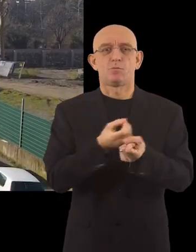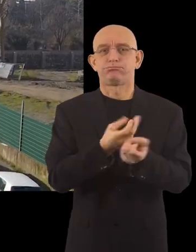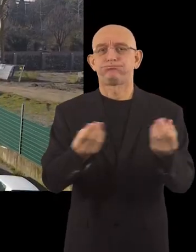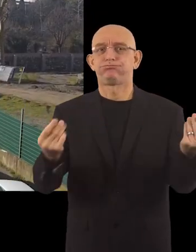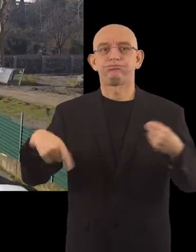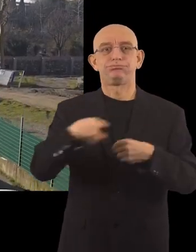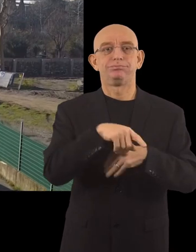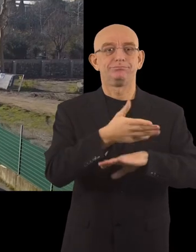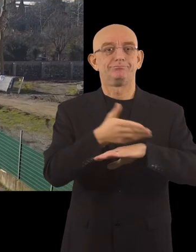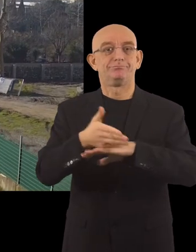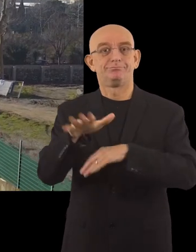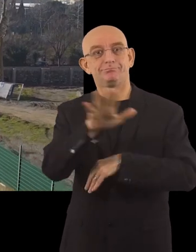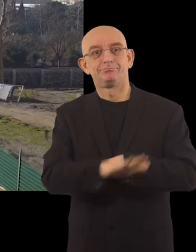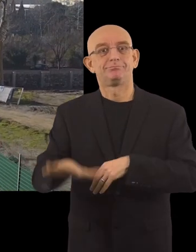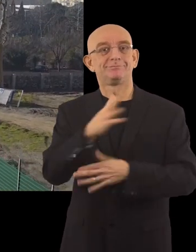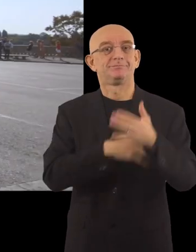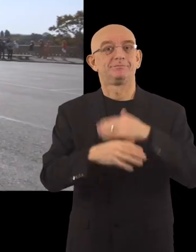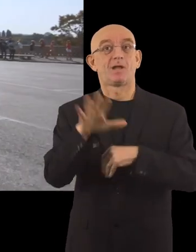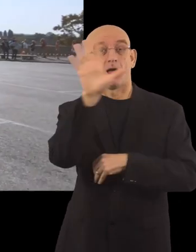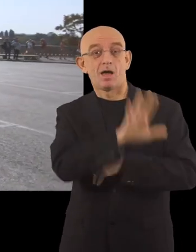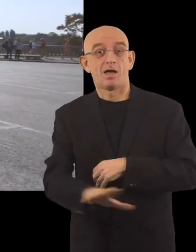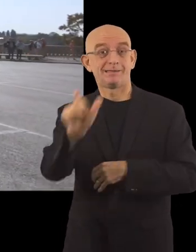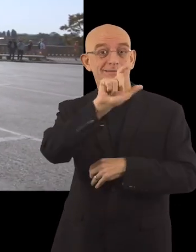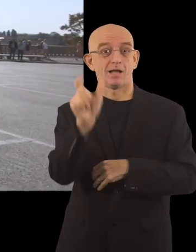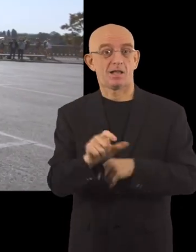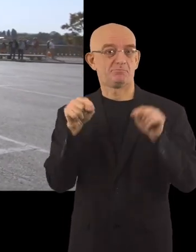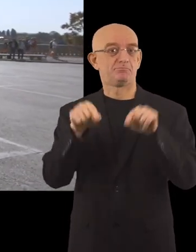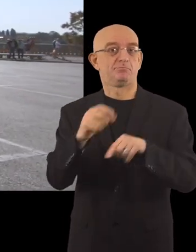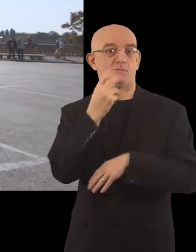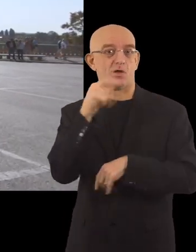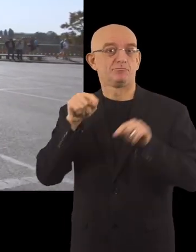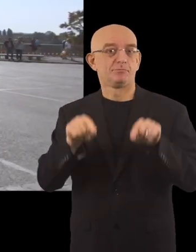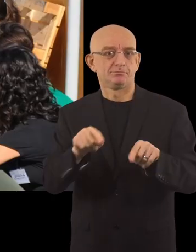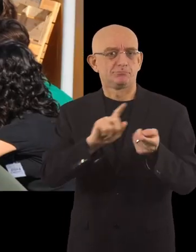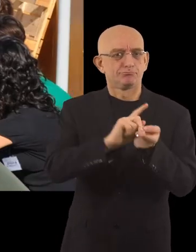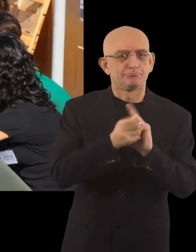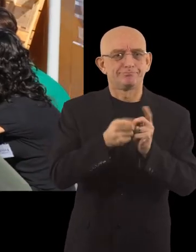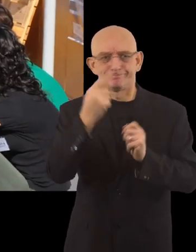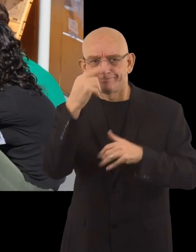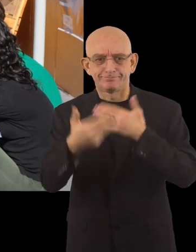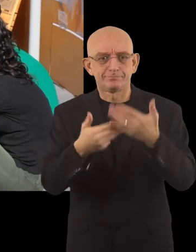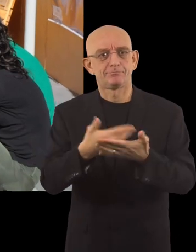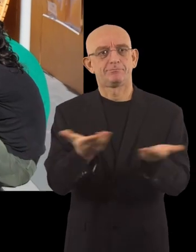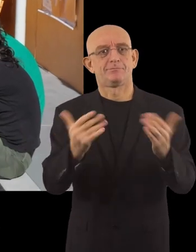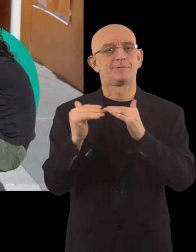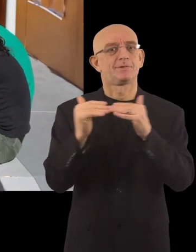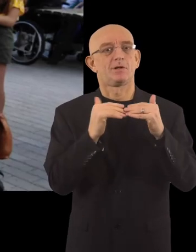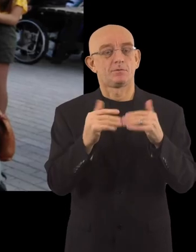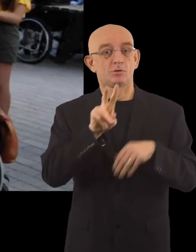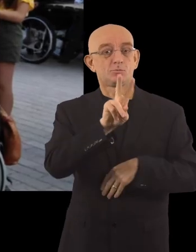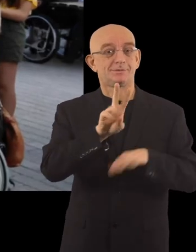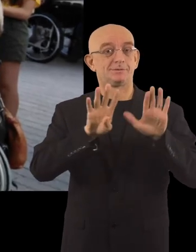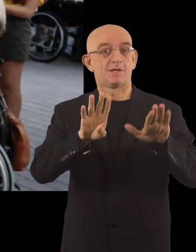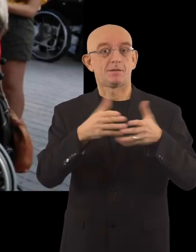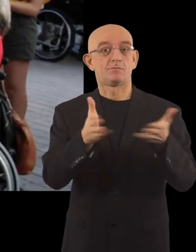number of parking spaces for persons with disabilities in Italy. And renovations were carried out to enhance equal access to 29